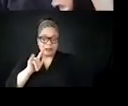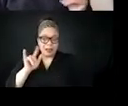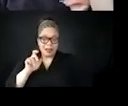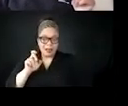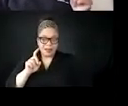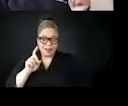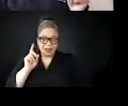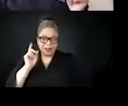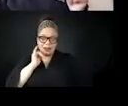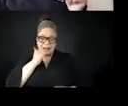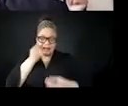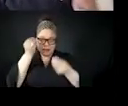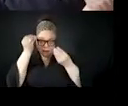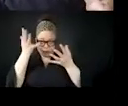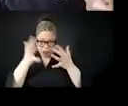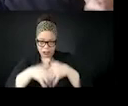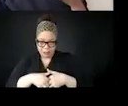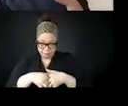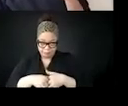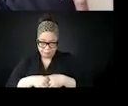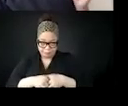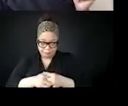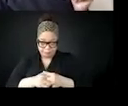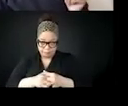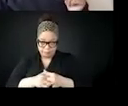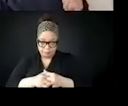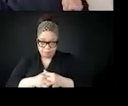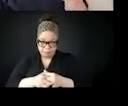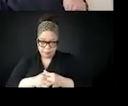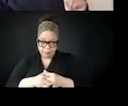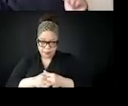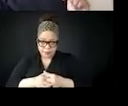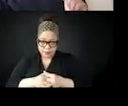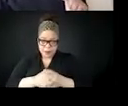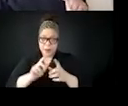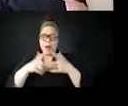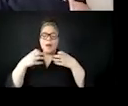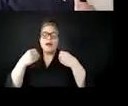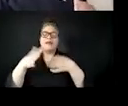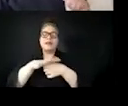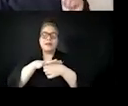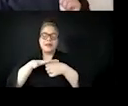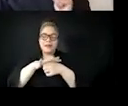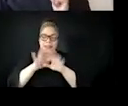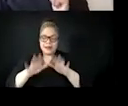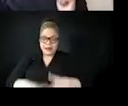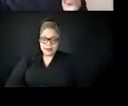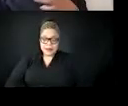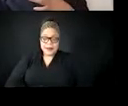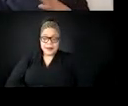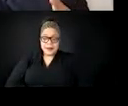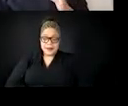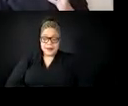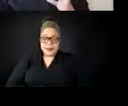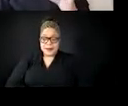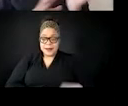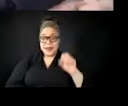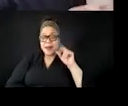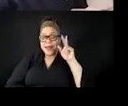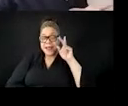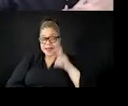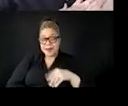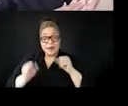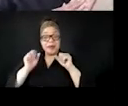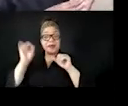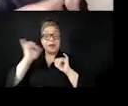Okay. All right. So, uh, like I said, we're zooming forward to the middle of the 1950s. So what I would argue is not the